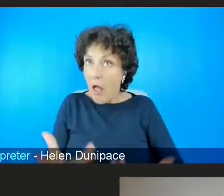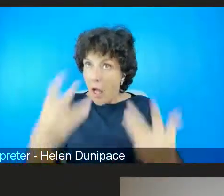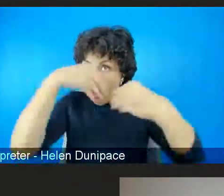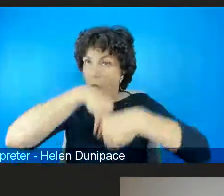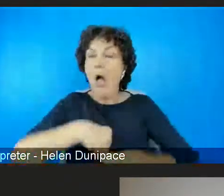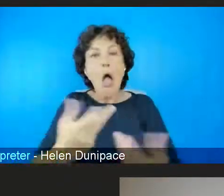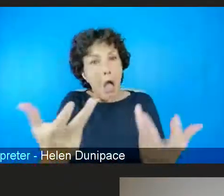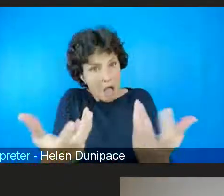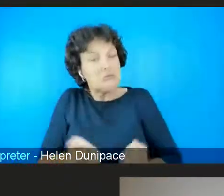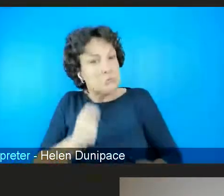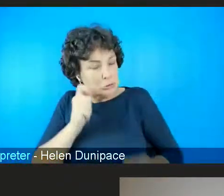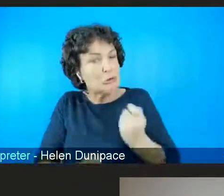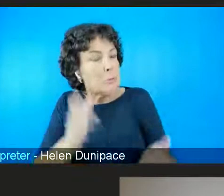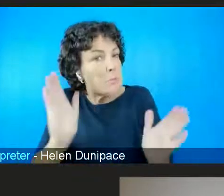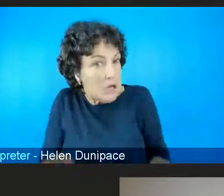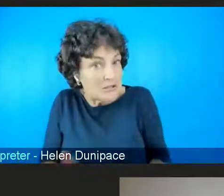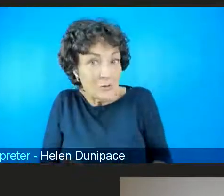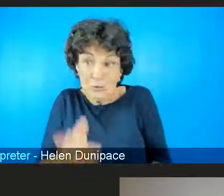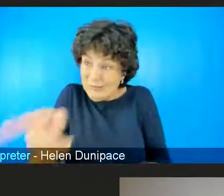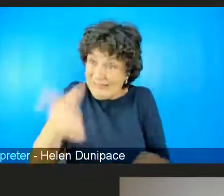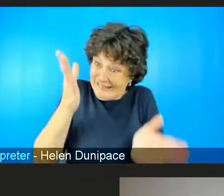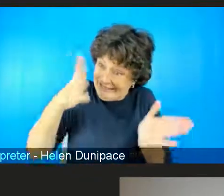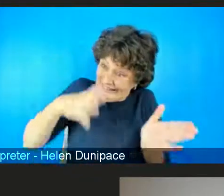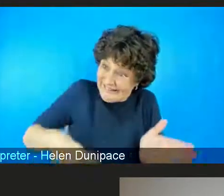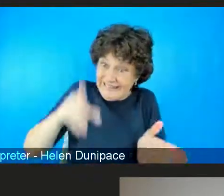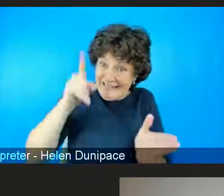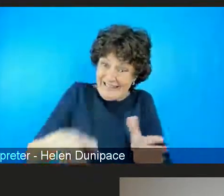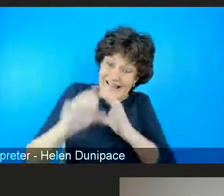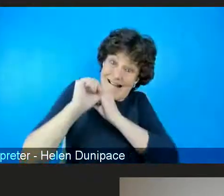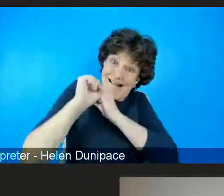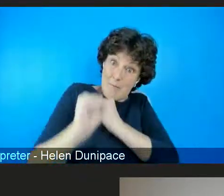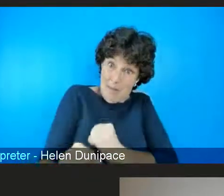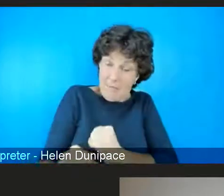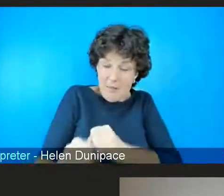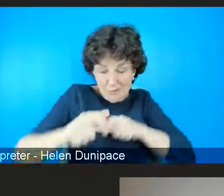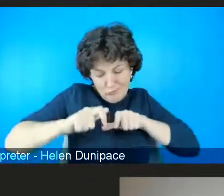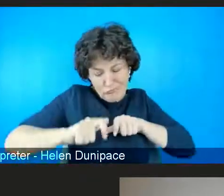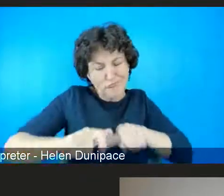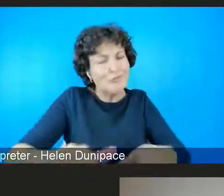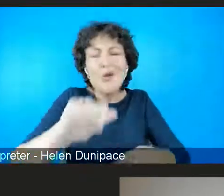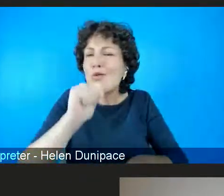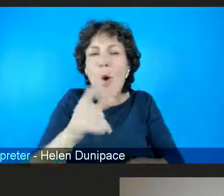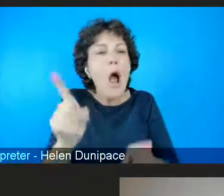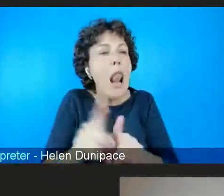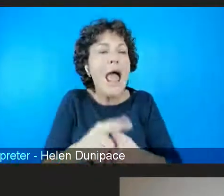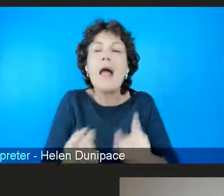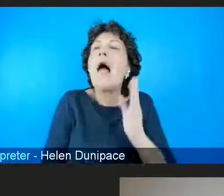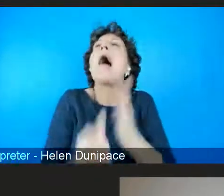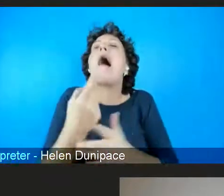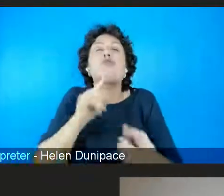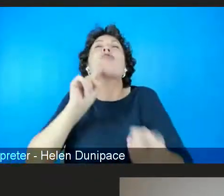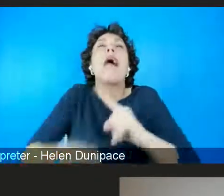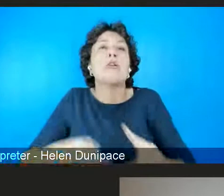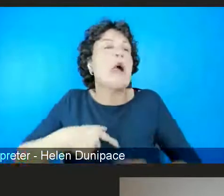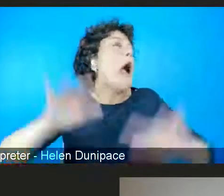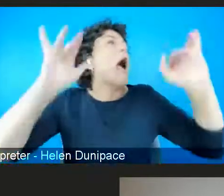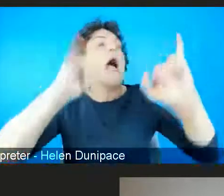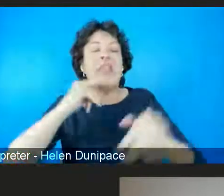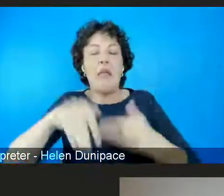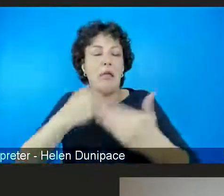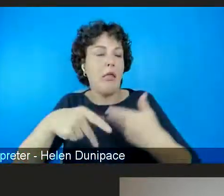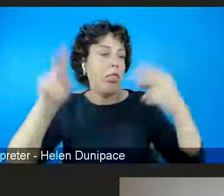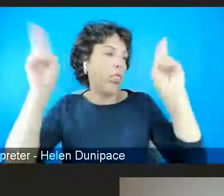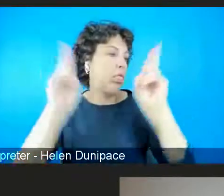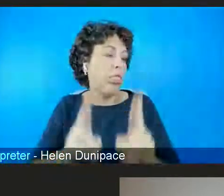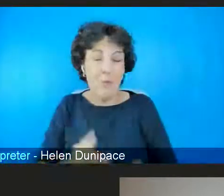that commitment to last rather than it just being a reaction to something terrible that has happened at one stage. We have seen